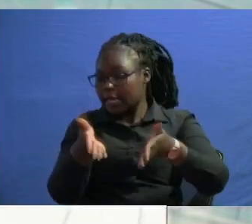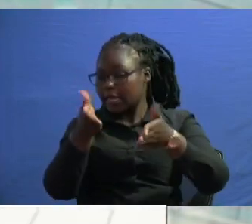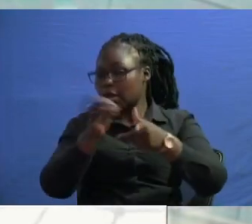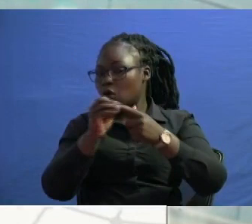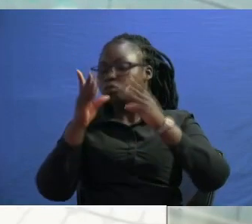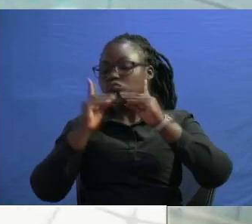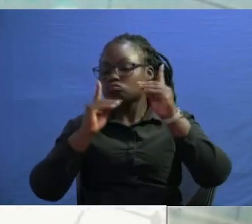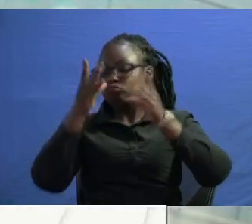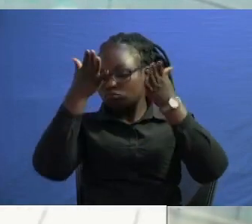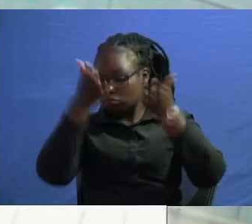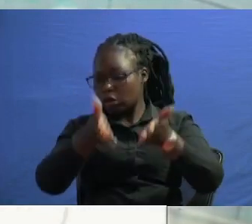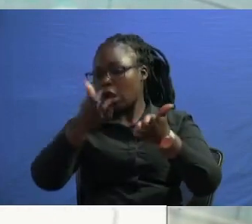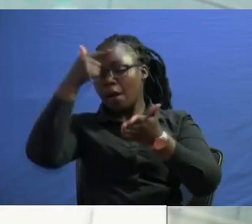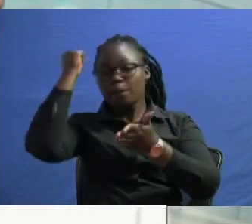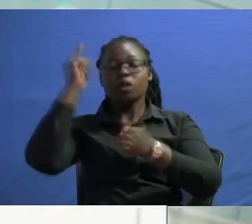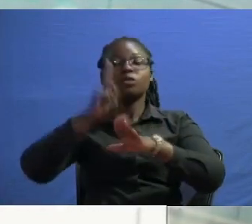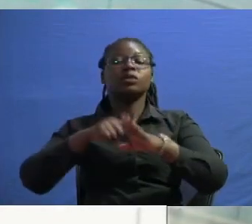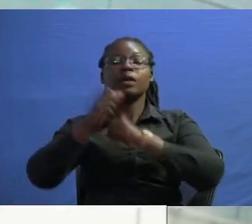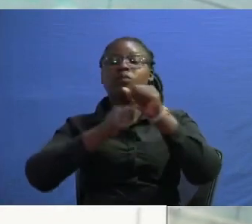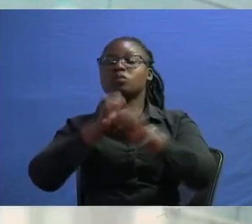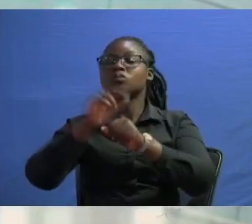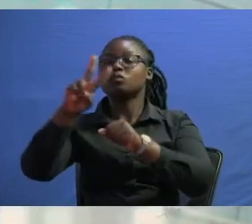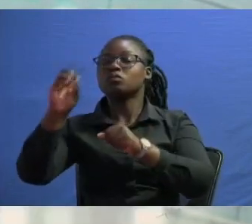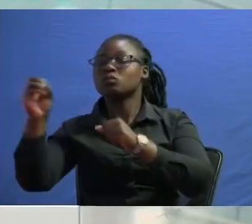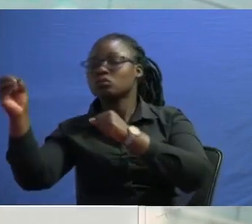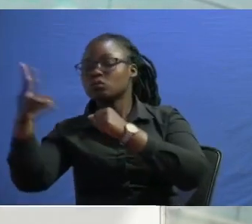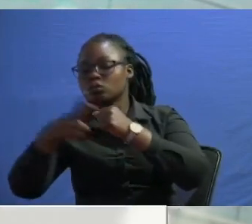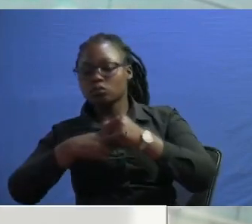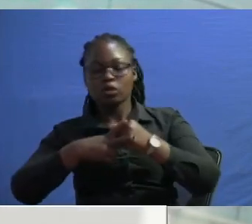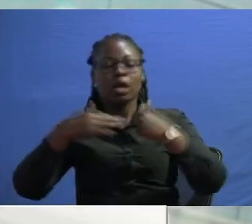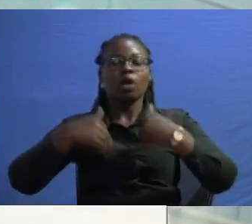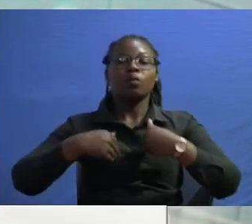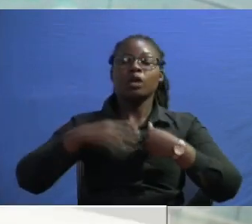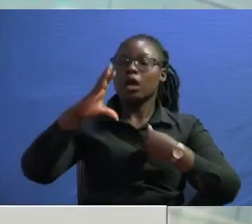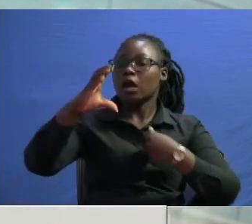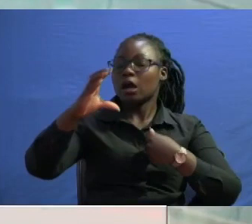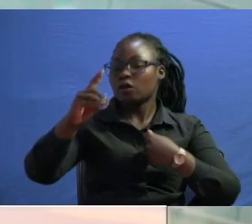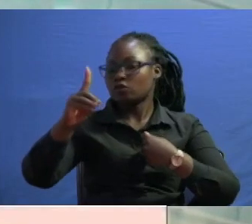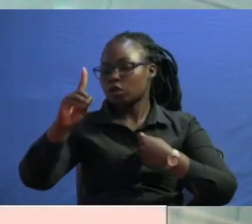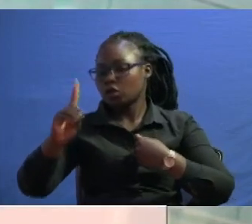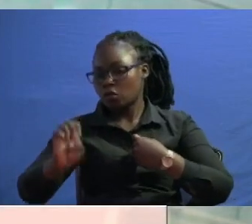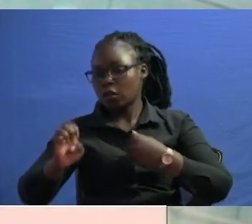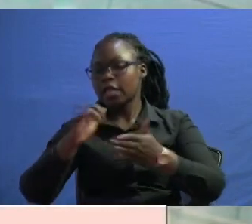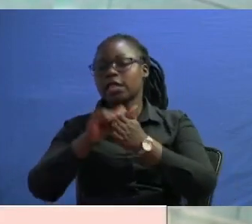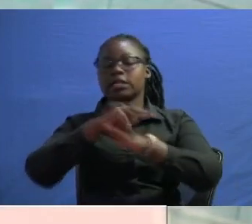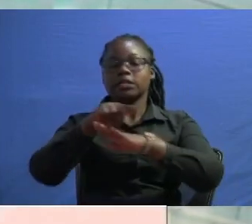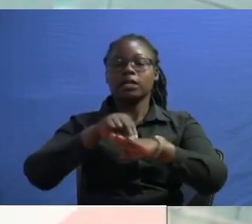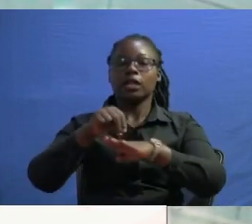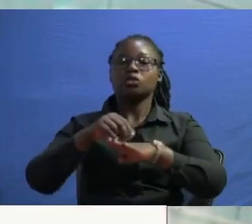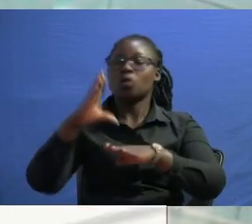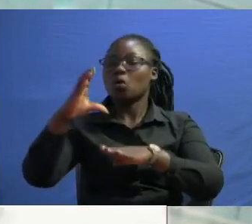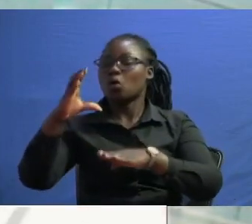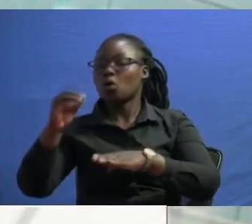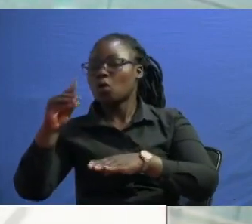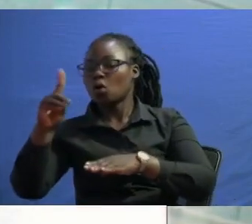to discuss here because when we went to 2007 we had a code uh that was the national accord bill which was taken to parliament